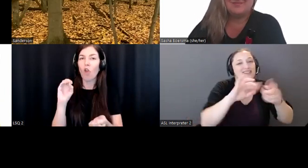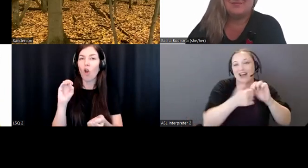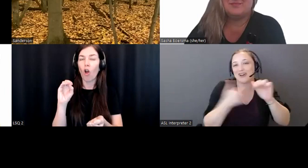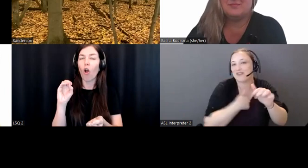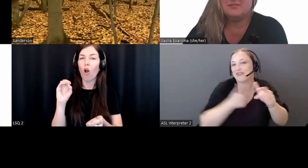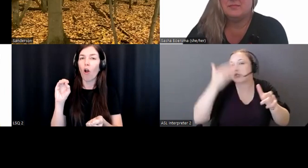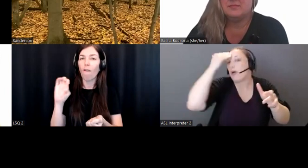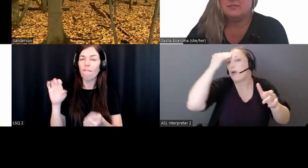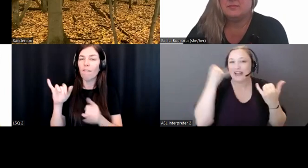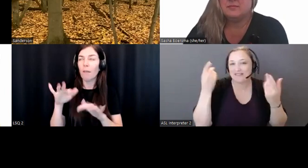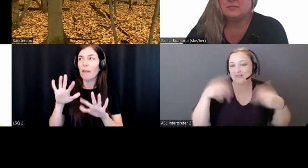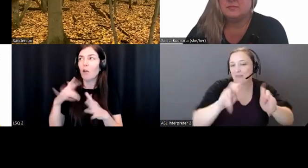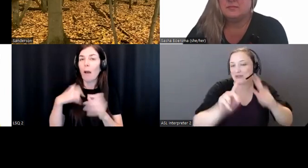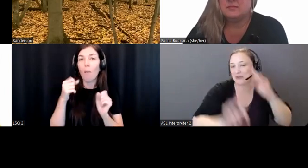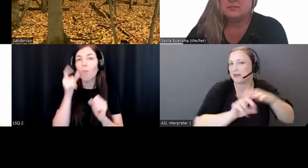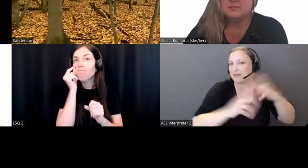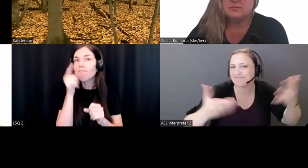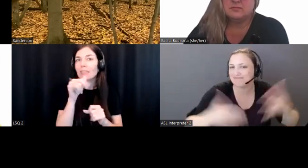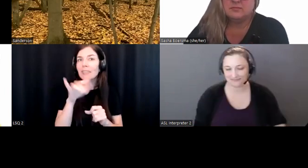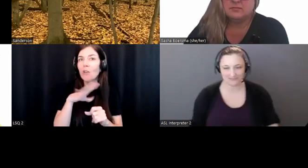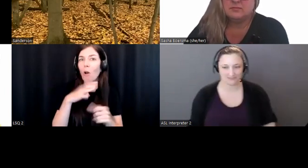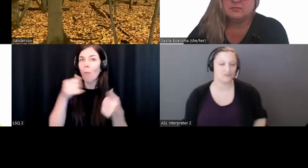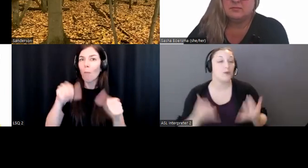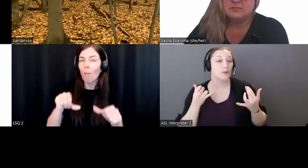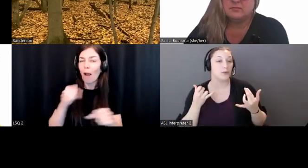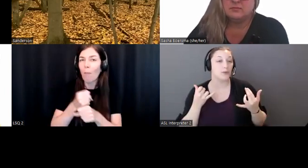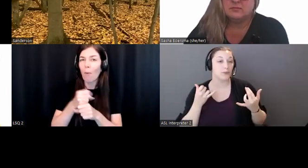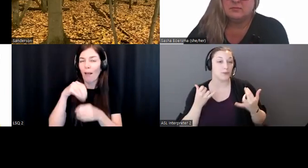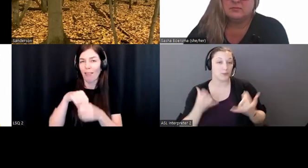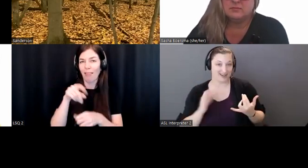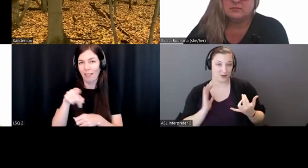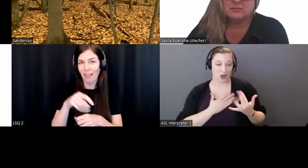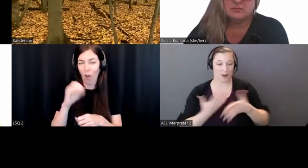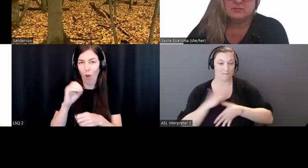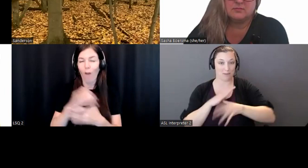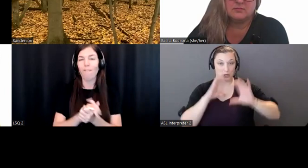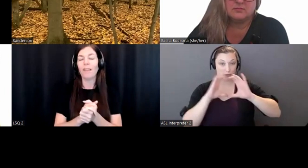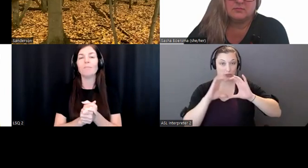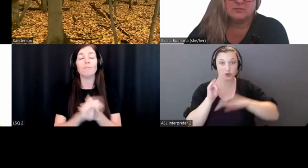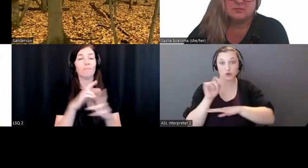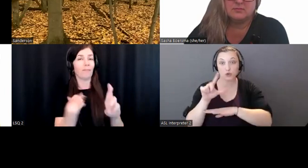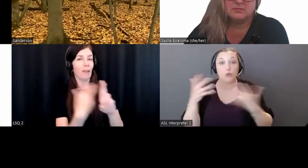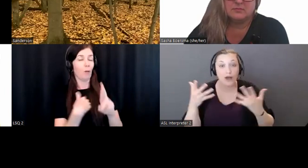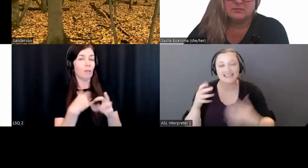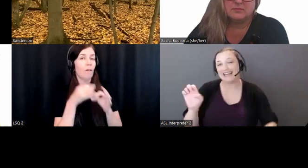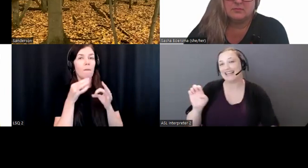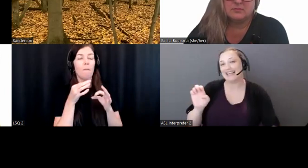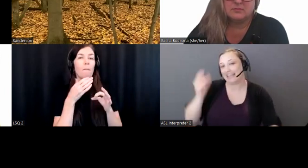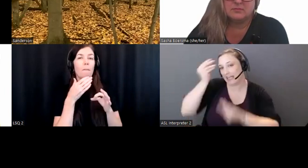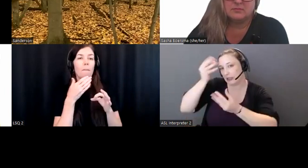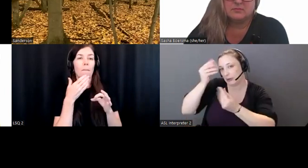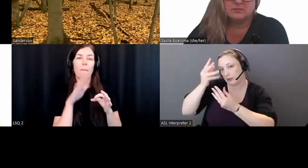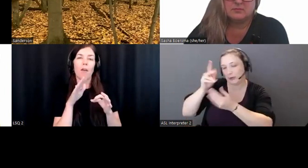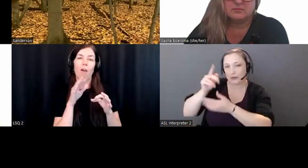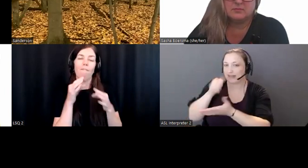Beautiful. So, right now our primary communication tool is our e-newsletter. So, when you go to our website, and at the very end